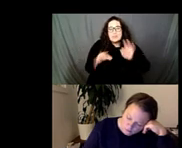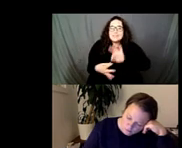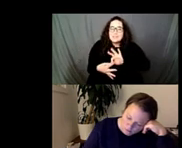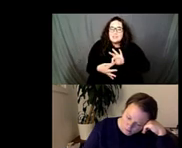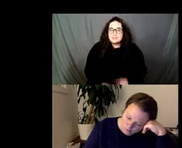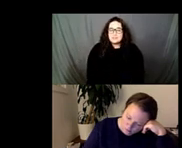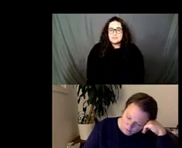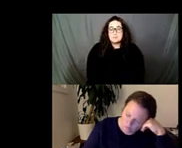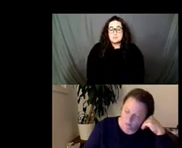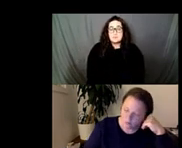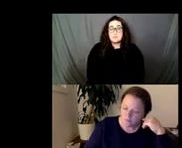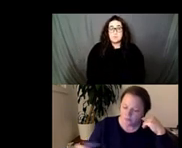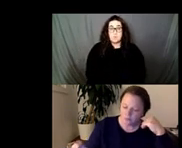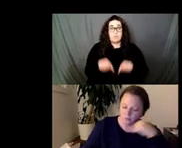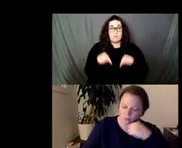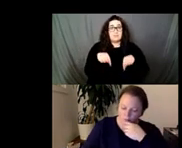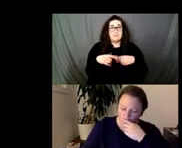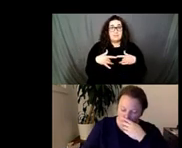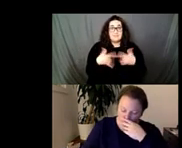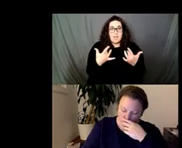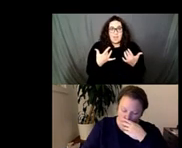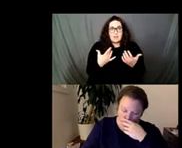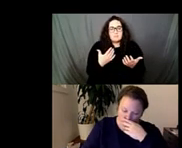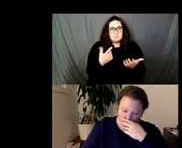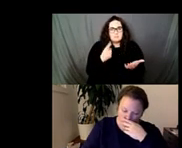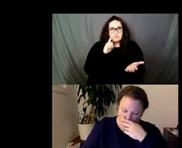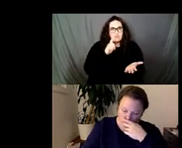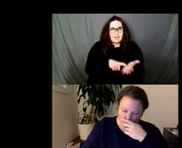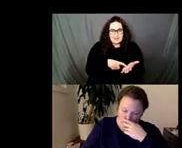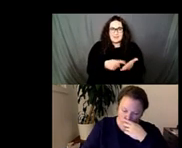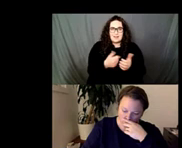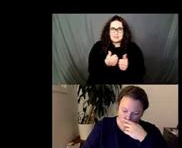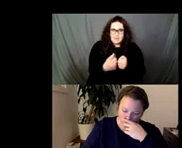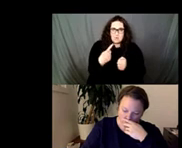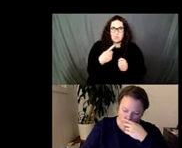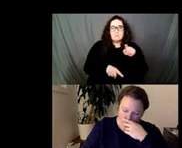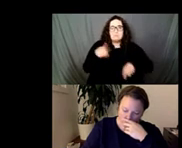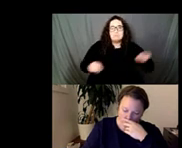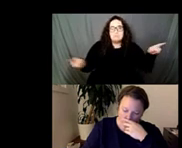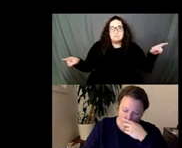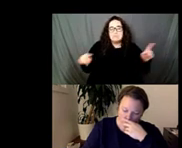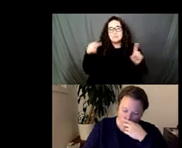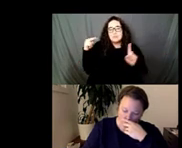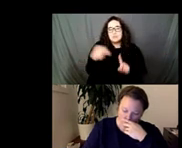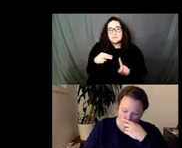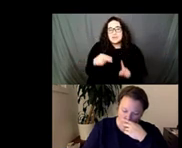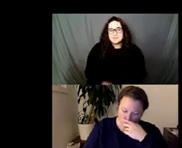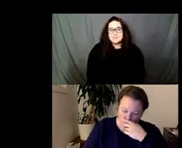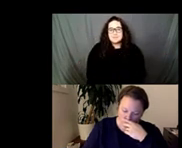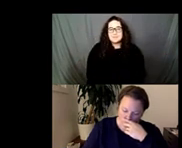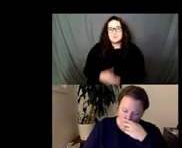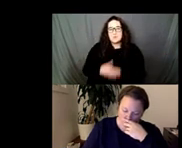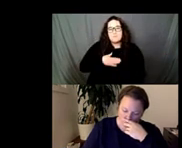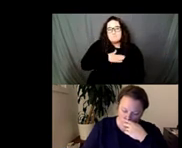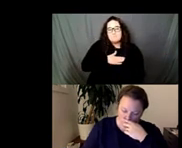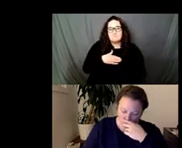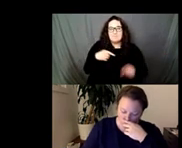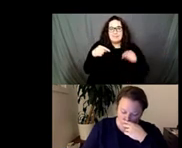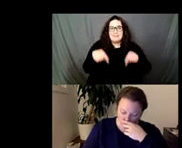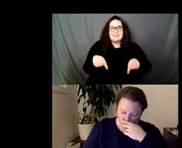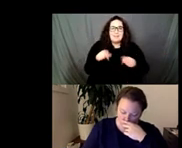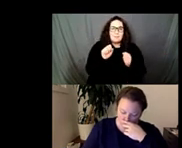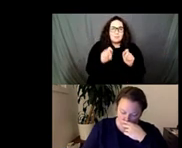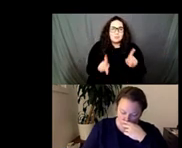testament to that so i appreciate um the openness of of this platform for um different people to engage and and